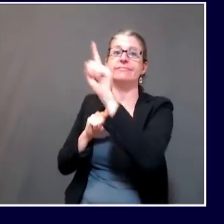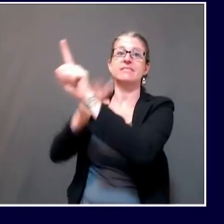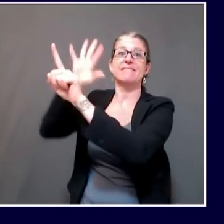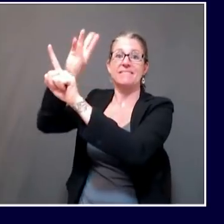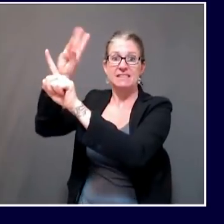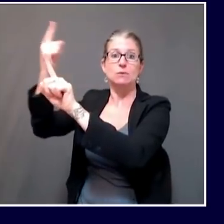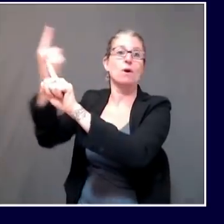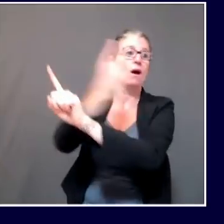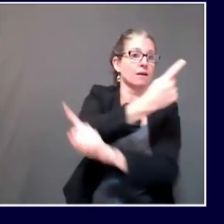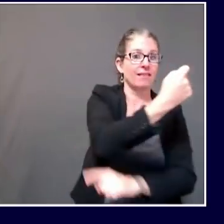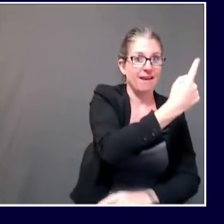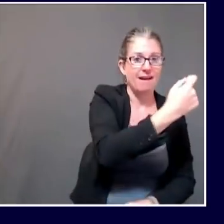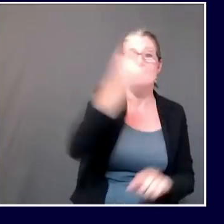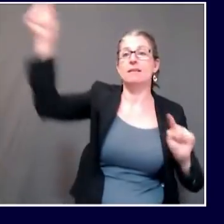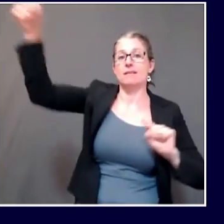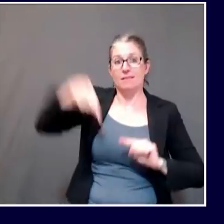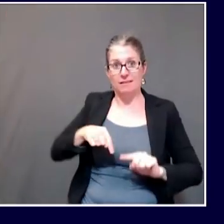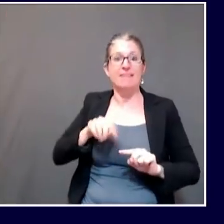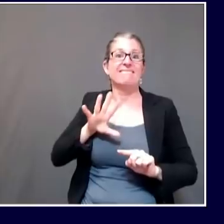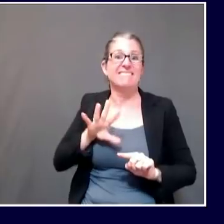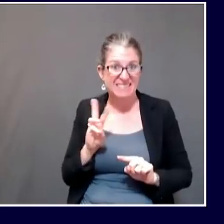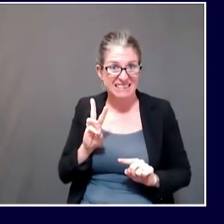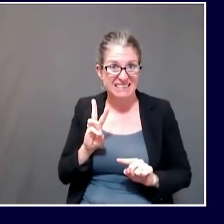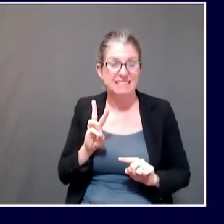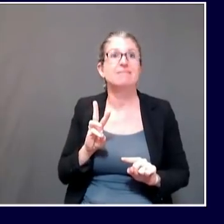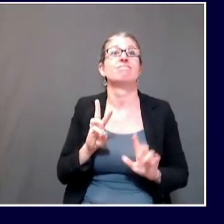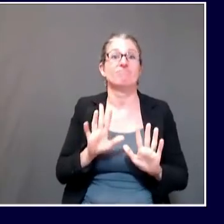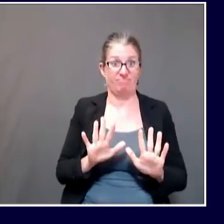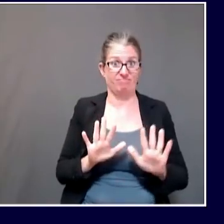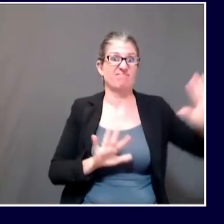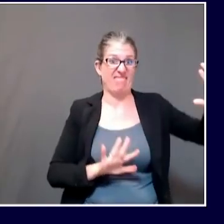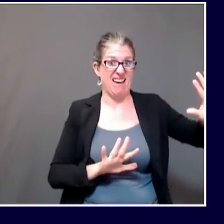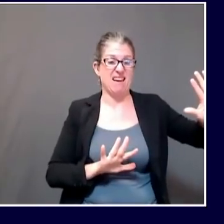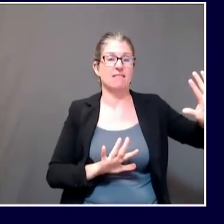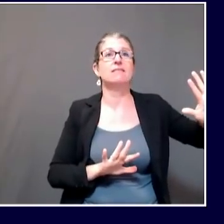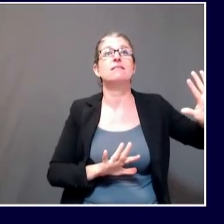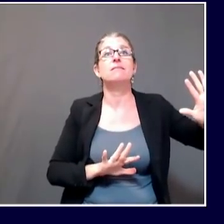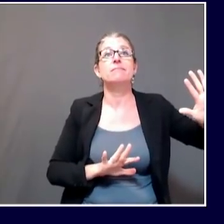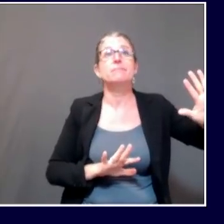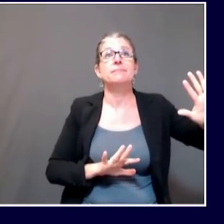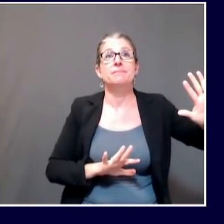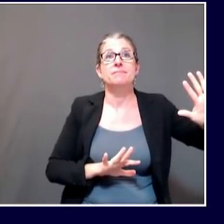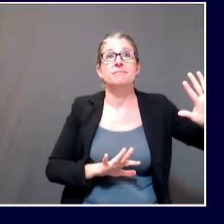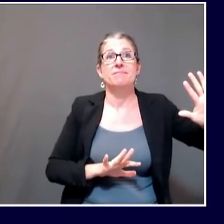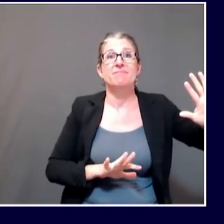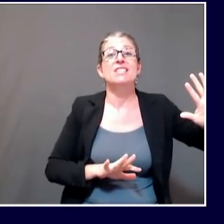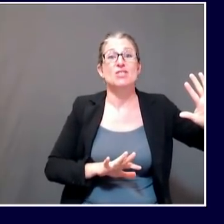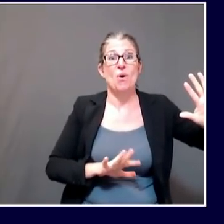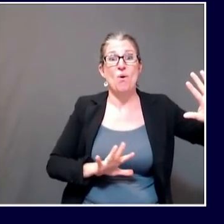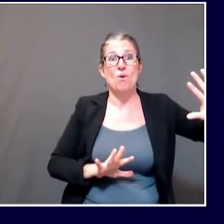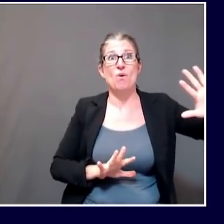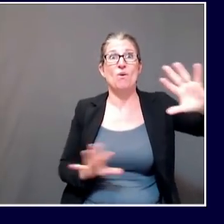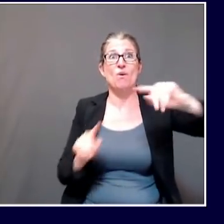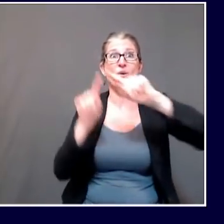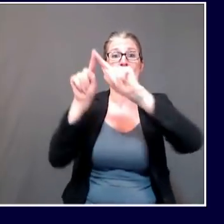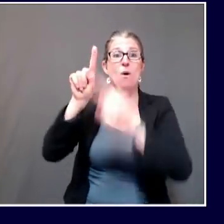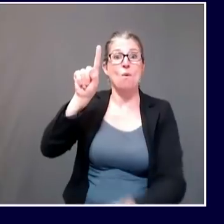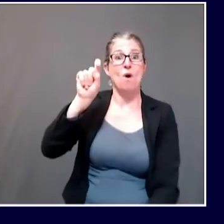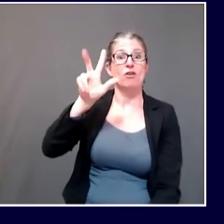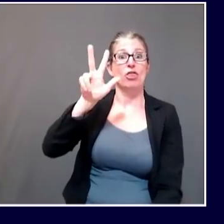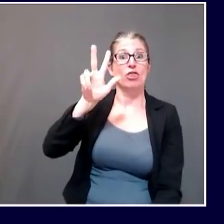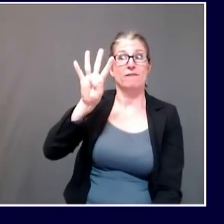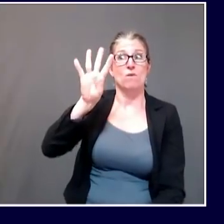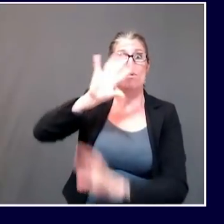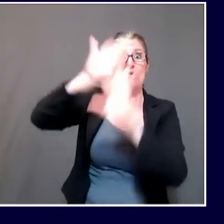are confirmed. Our investigation into this nexus of cases is ongoing, and as we learn